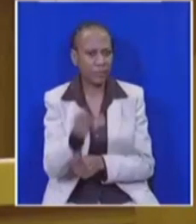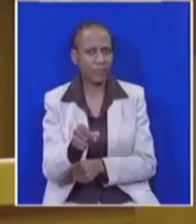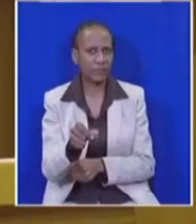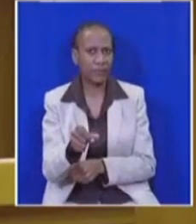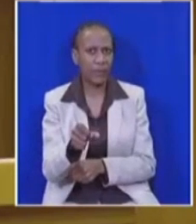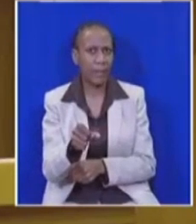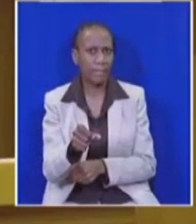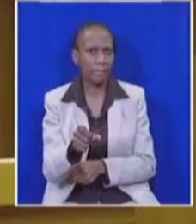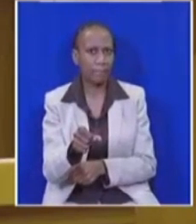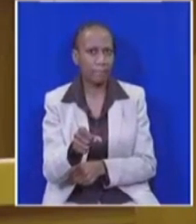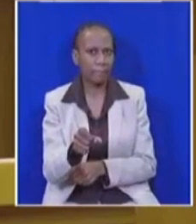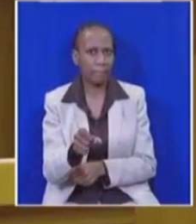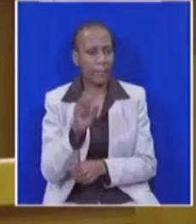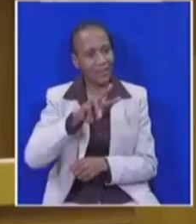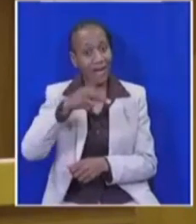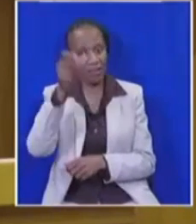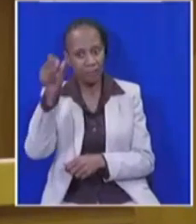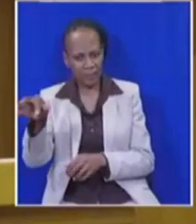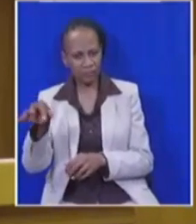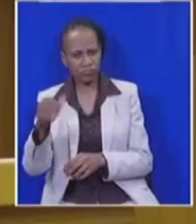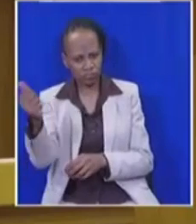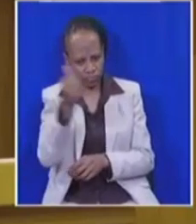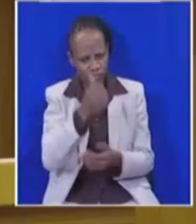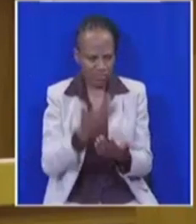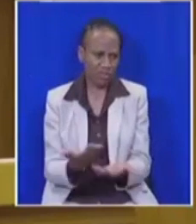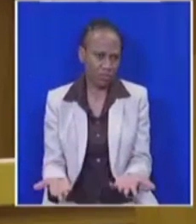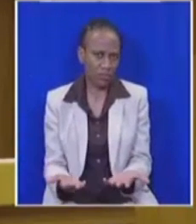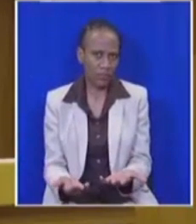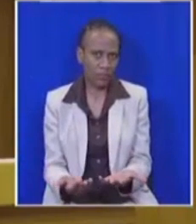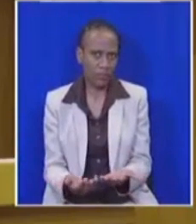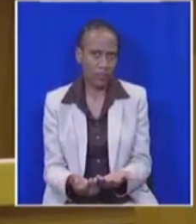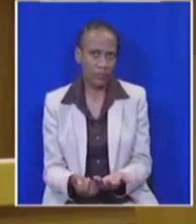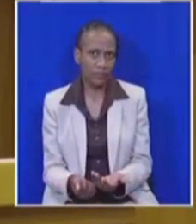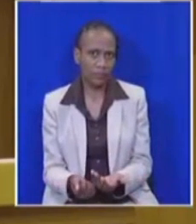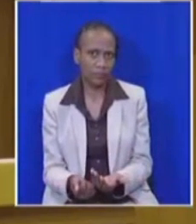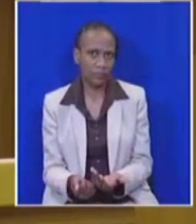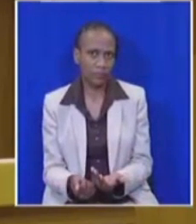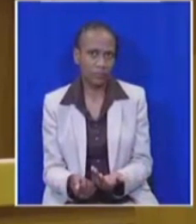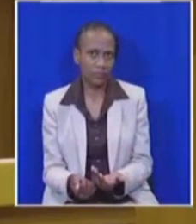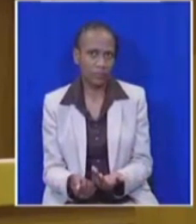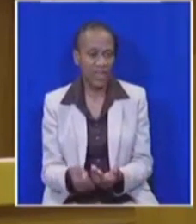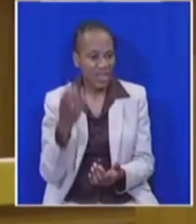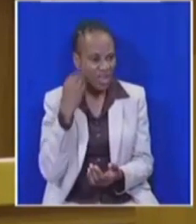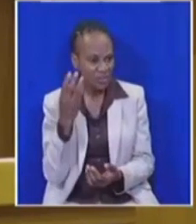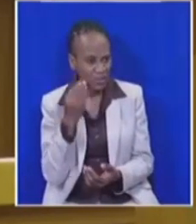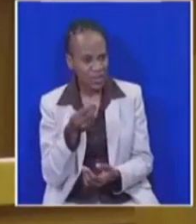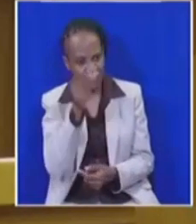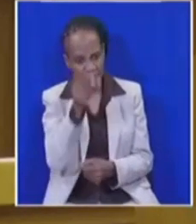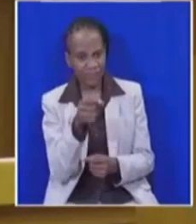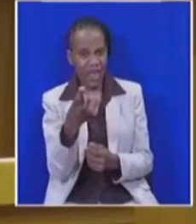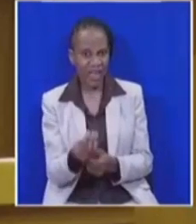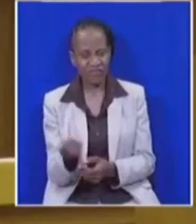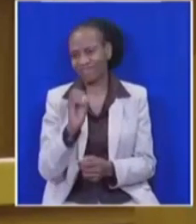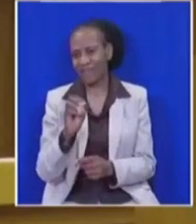illogically preferred over other qualifying candidates. She has little or no practical experience to justify such an appointment when compared with the